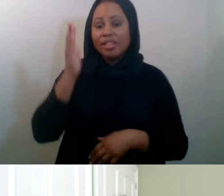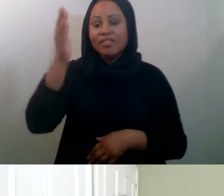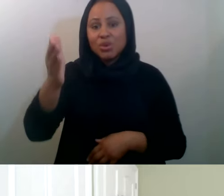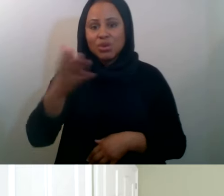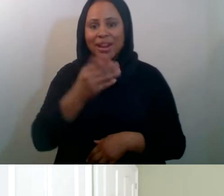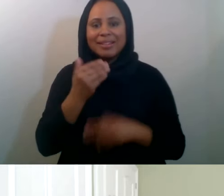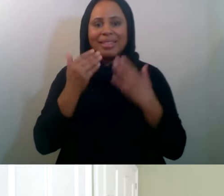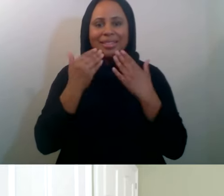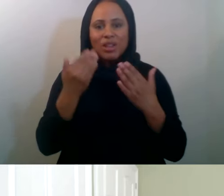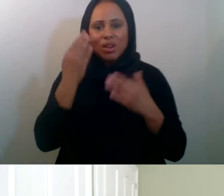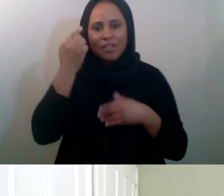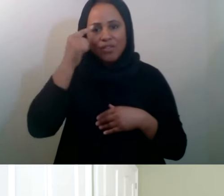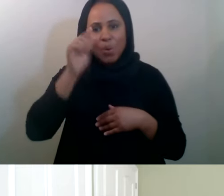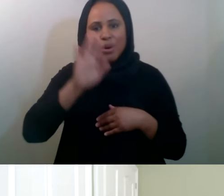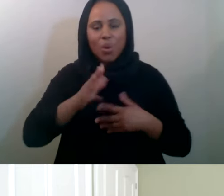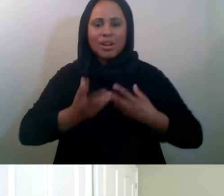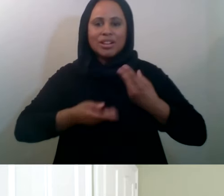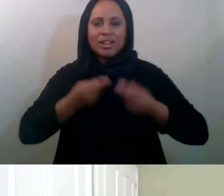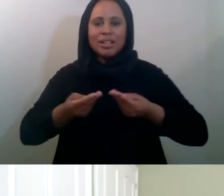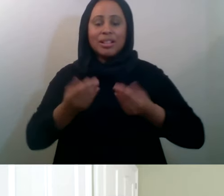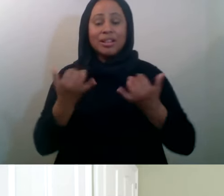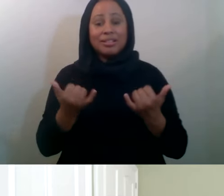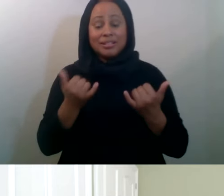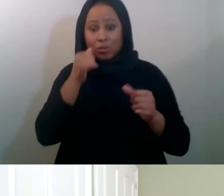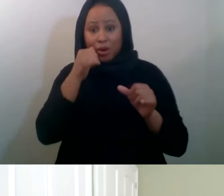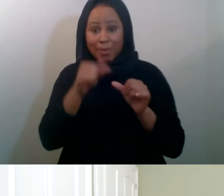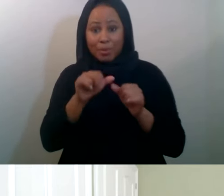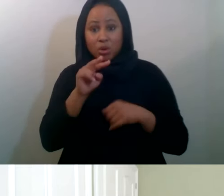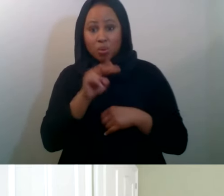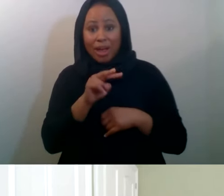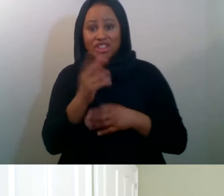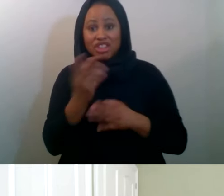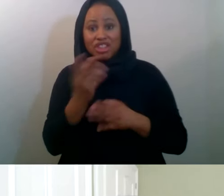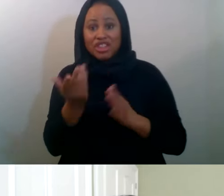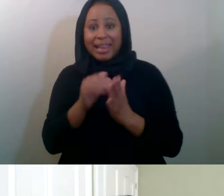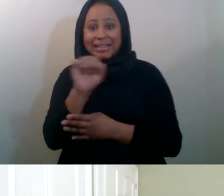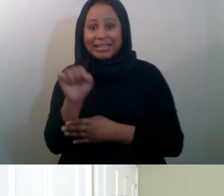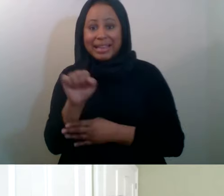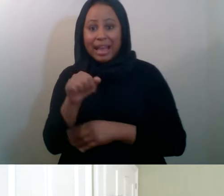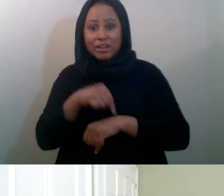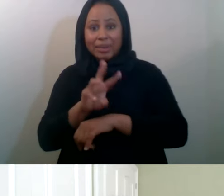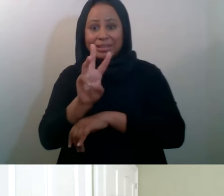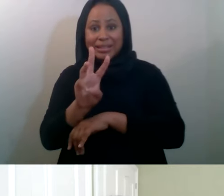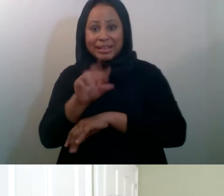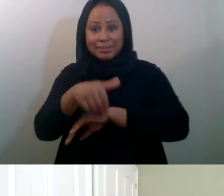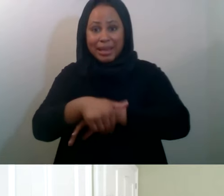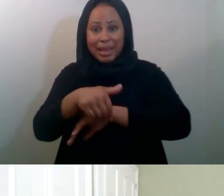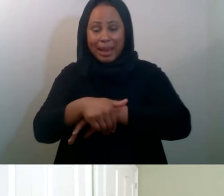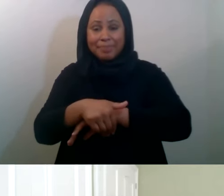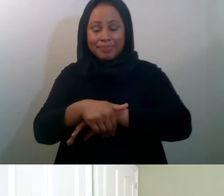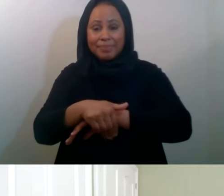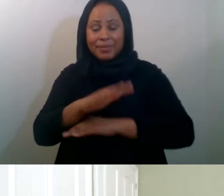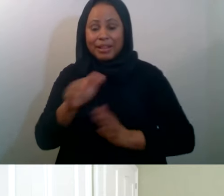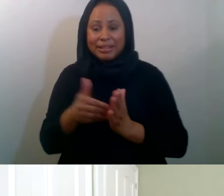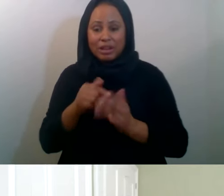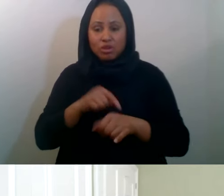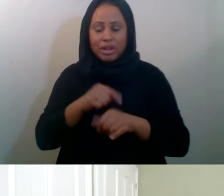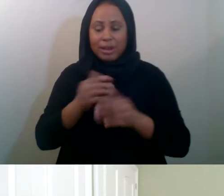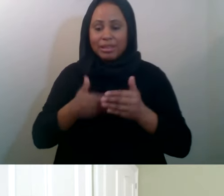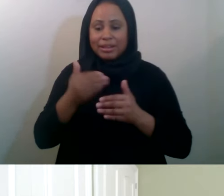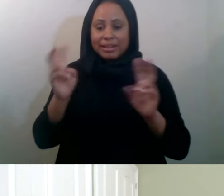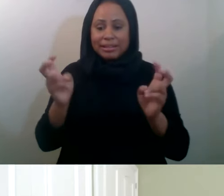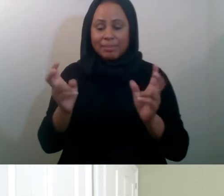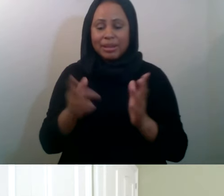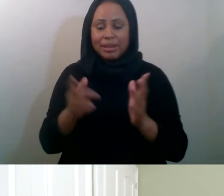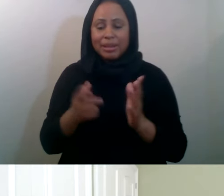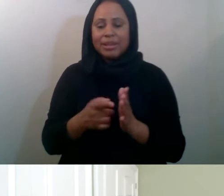generosity. Don't forget to jump on the Zoom again on Saturday at 6 p.m. Central time for our next topic, essential, essential skills for time